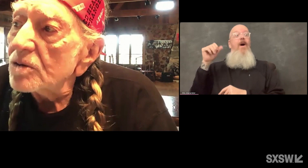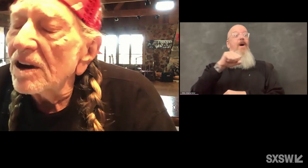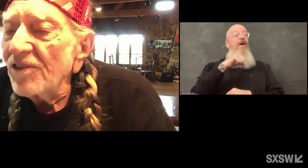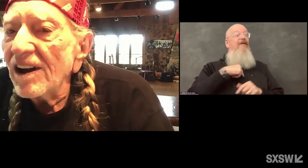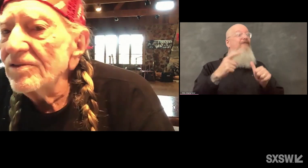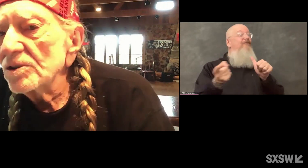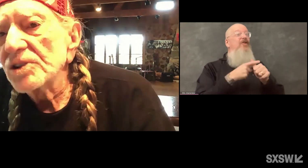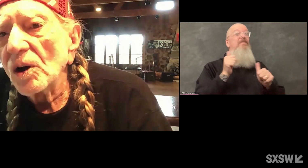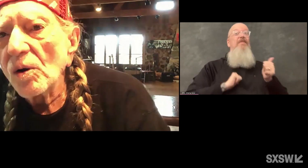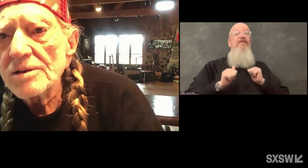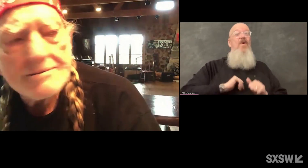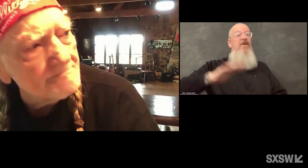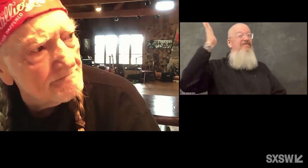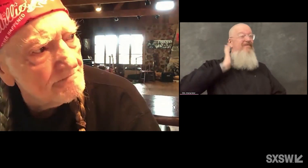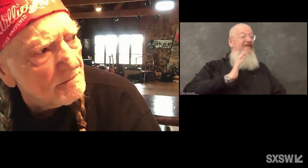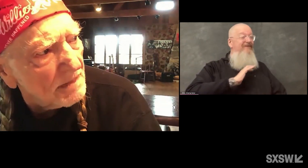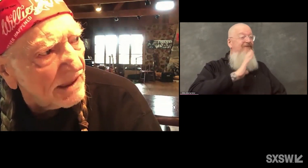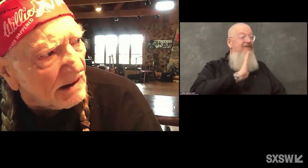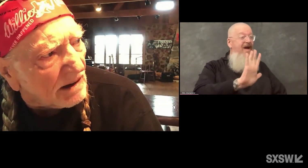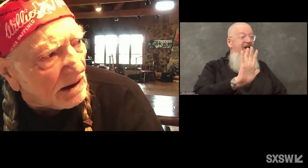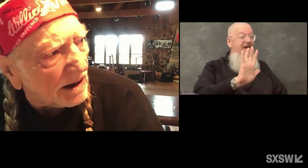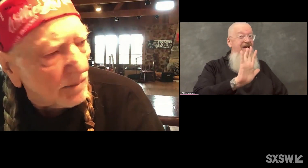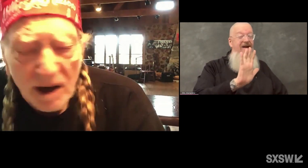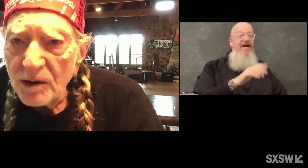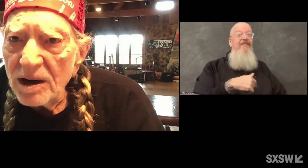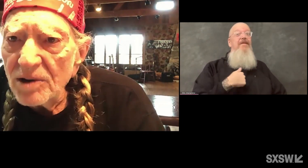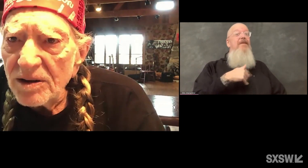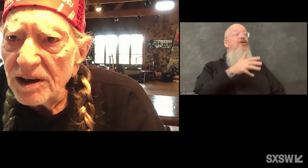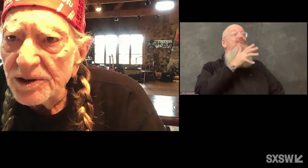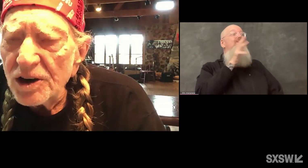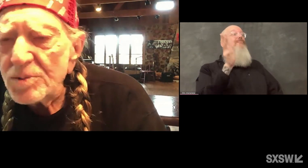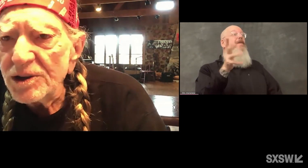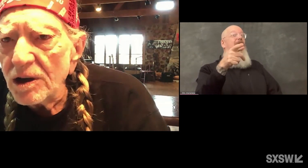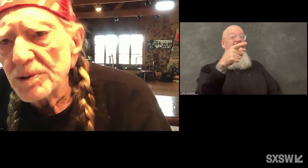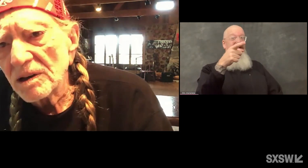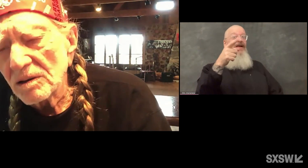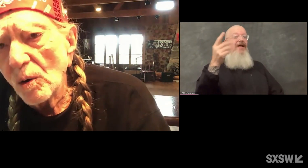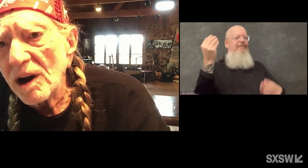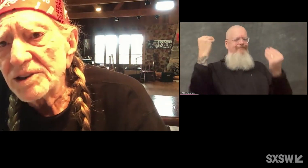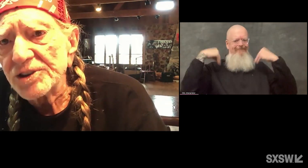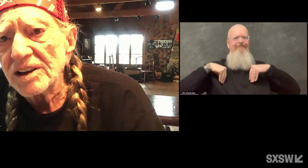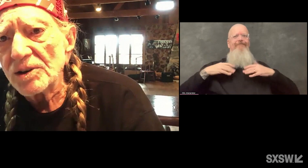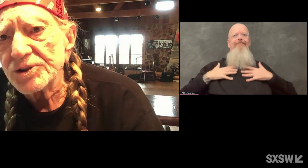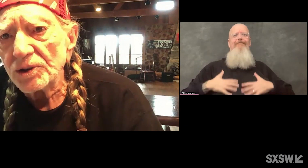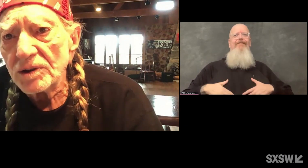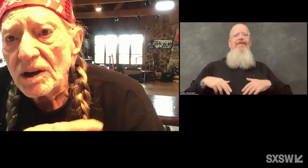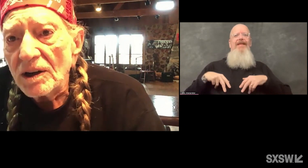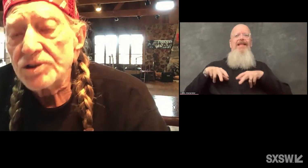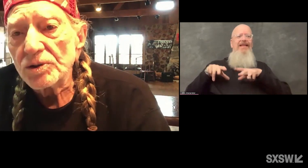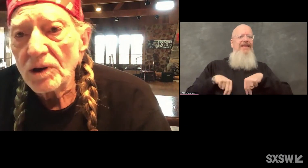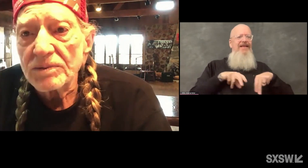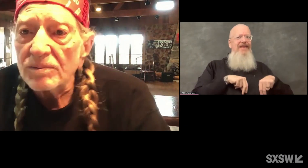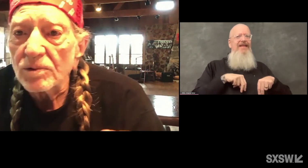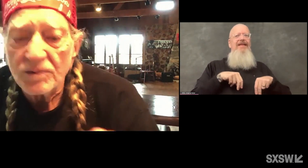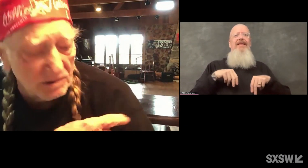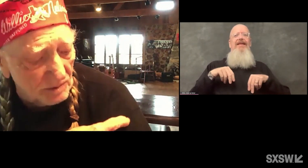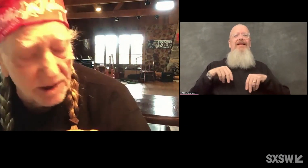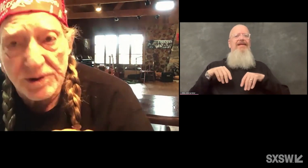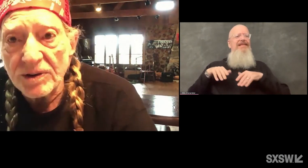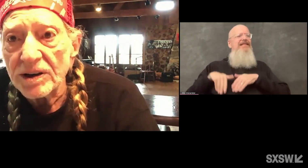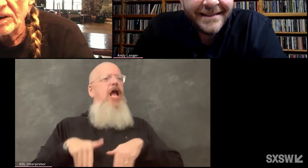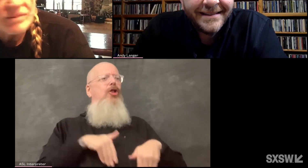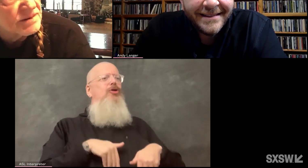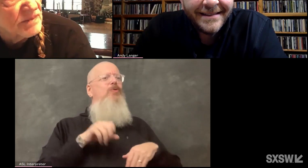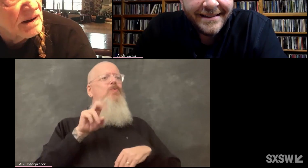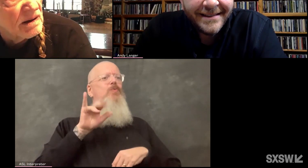I was about five years old. And my grandmother had dressed me up in a little white sailor suit, short, the